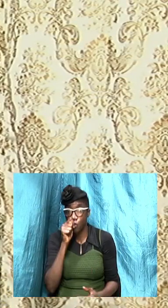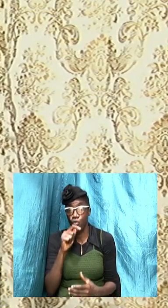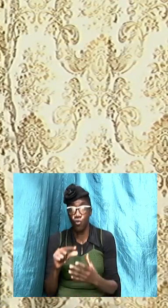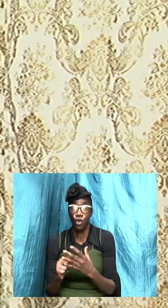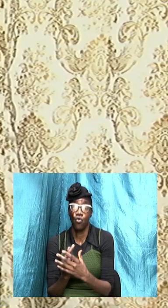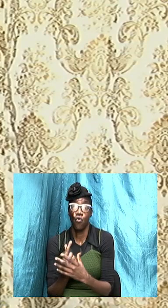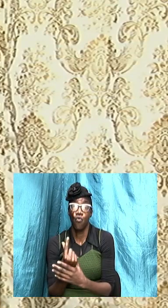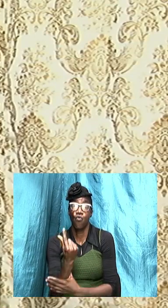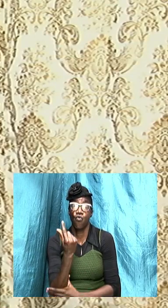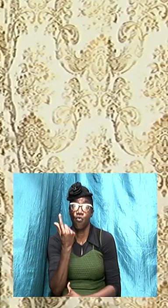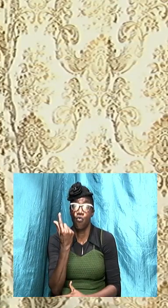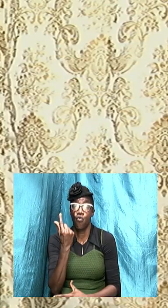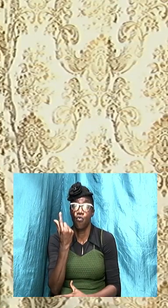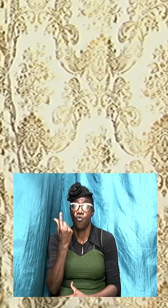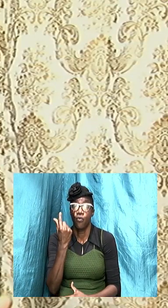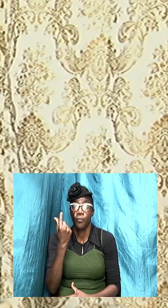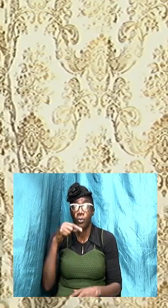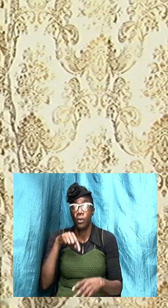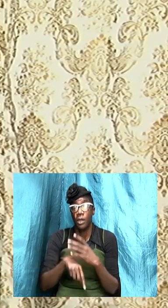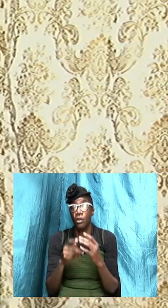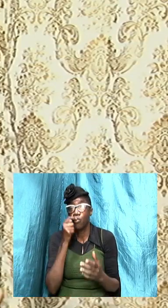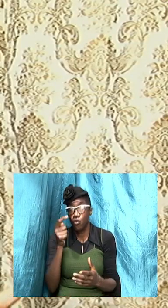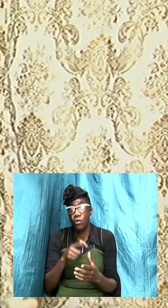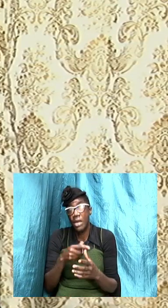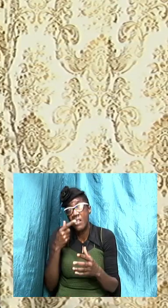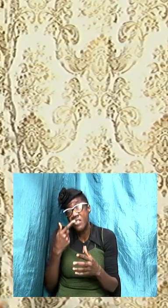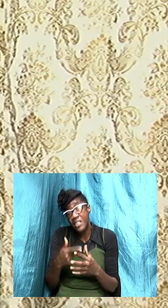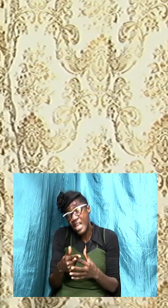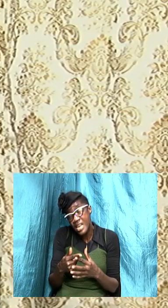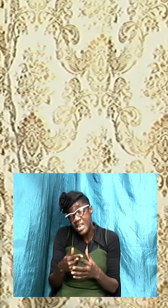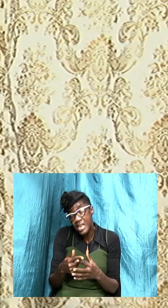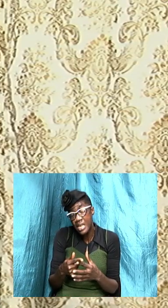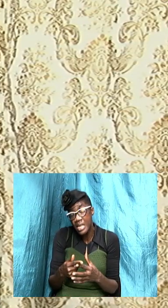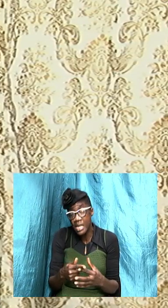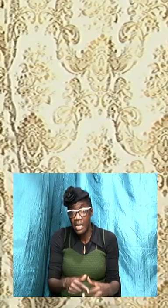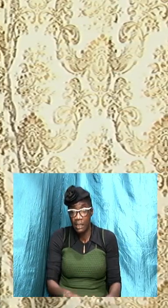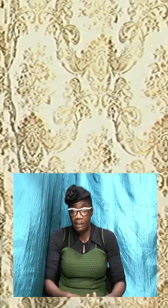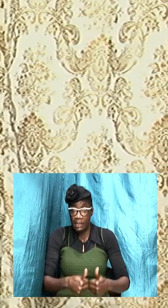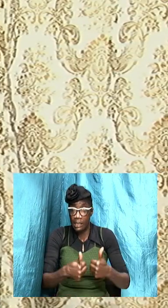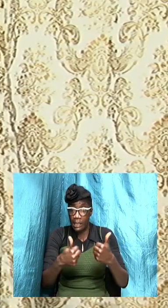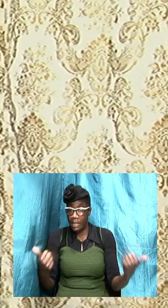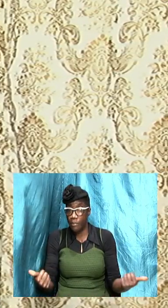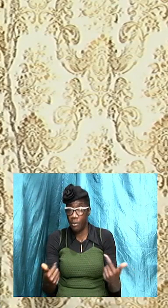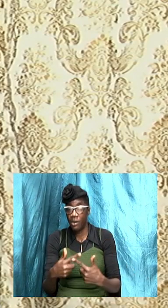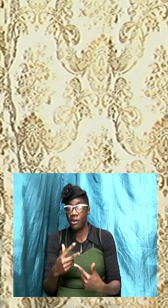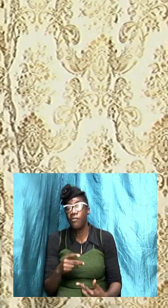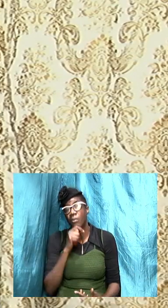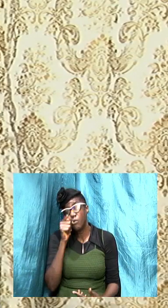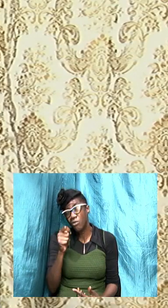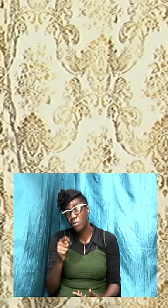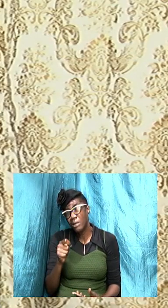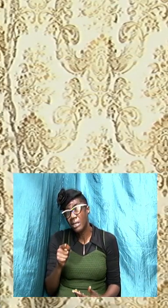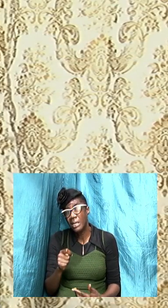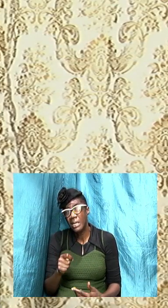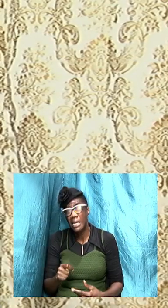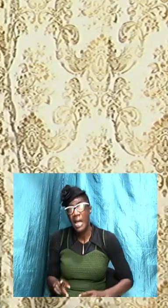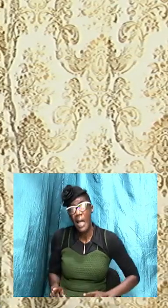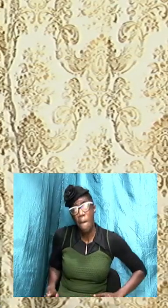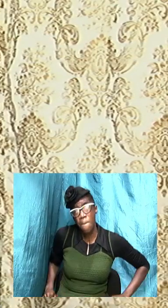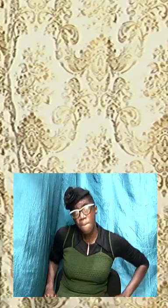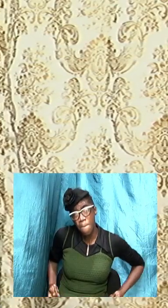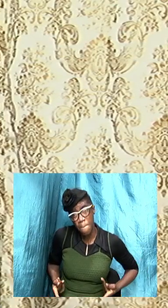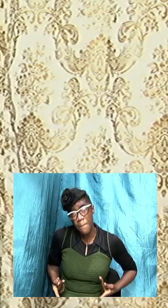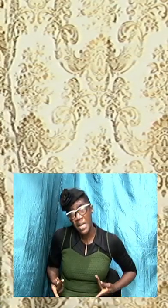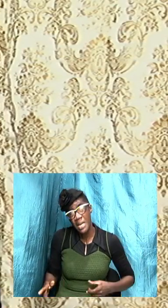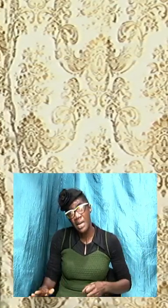in the truth and then at a certain age depart from the truth you know it's one of the most painful things to see somebody